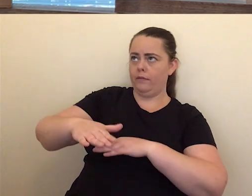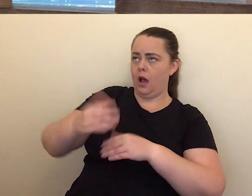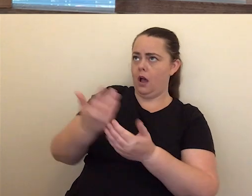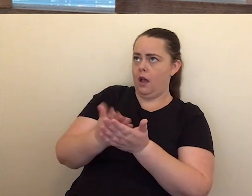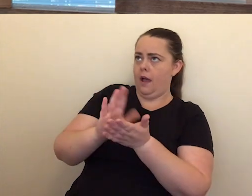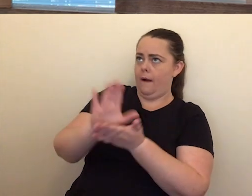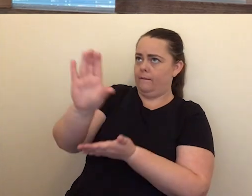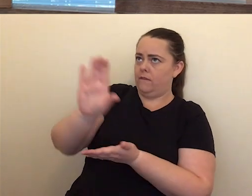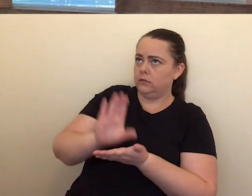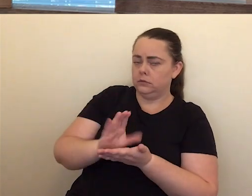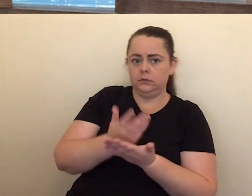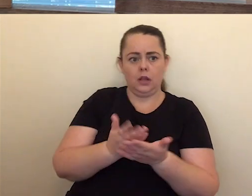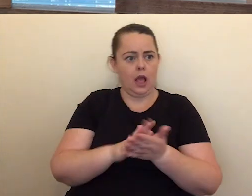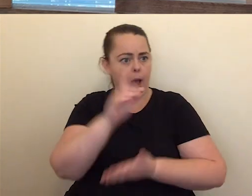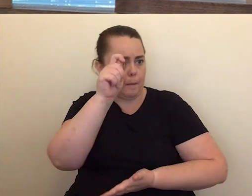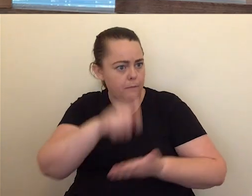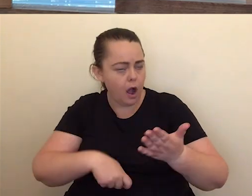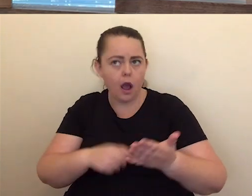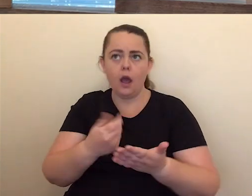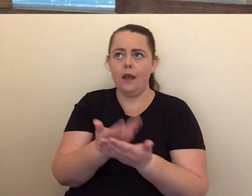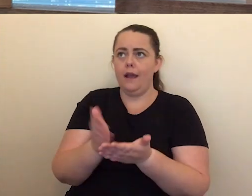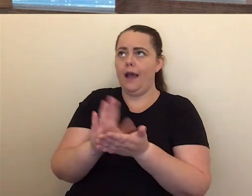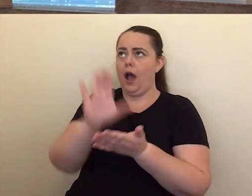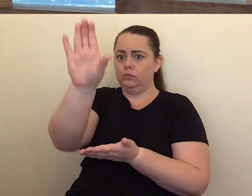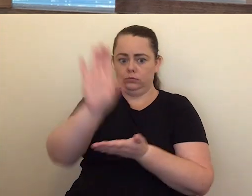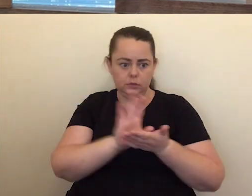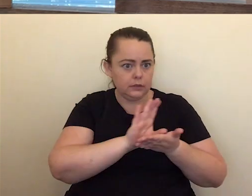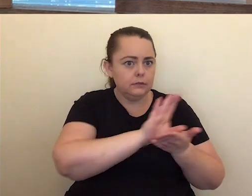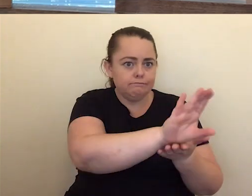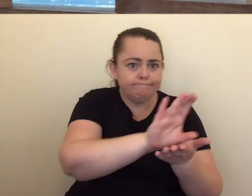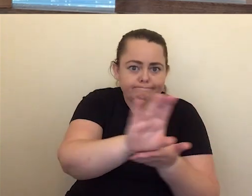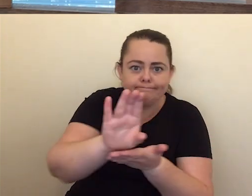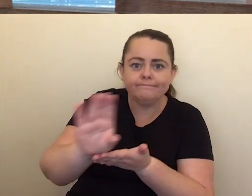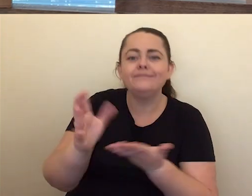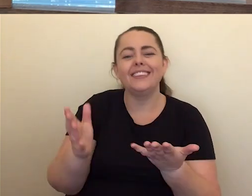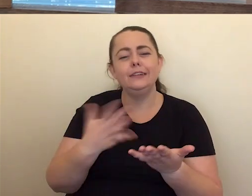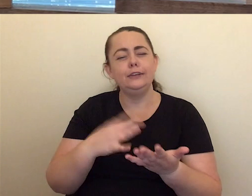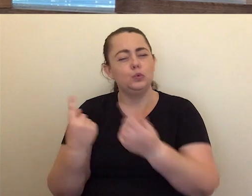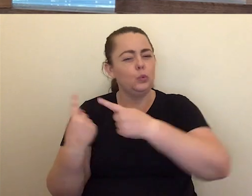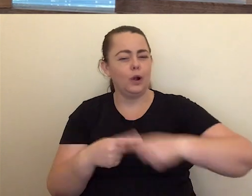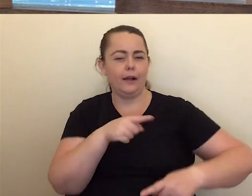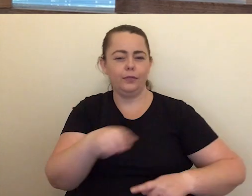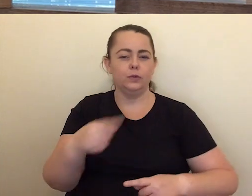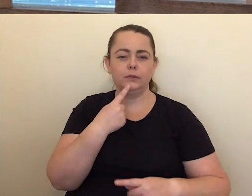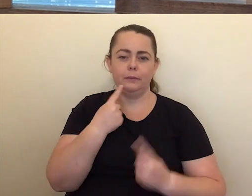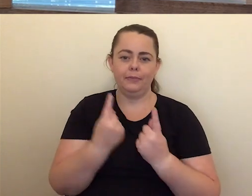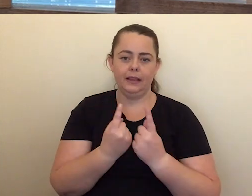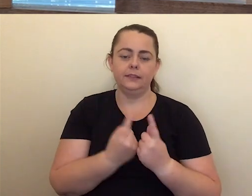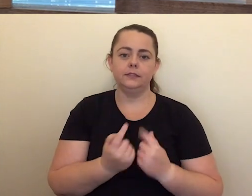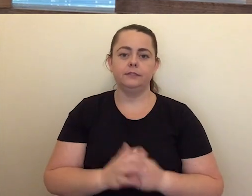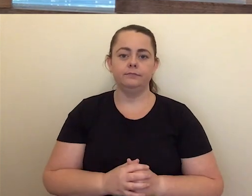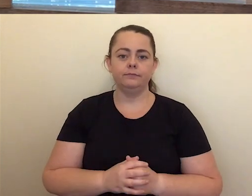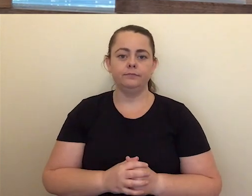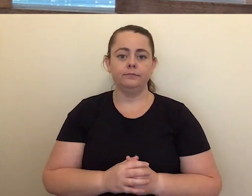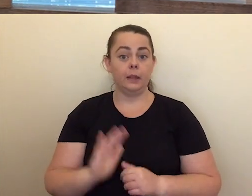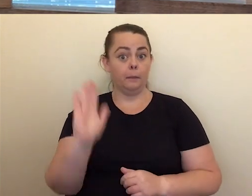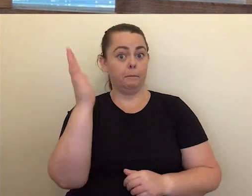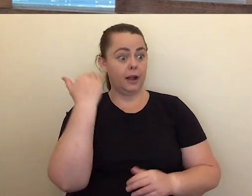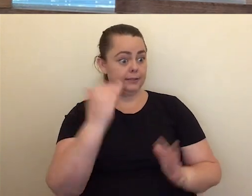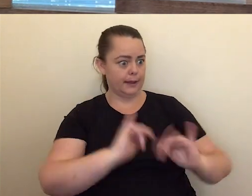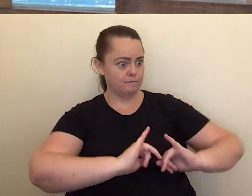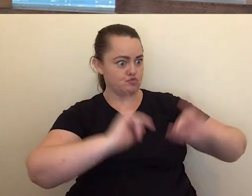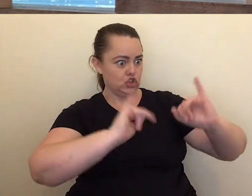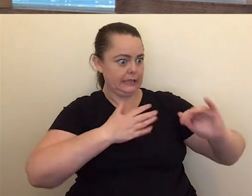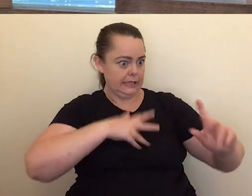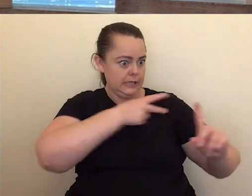out. So as we transition from an emergency situation to business as usual, in the coming months